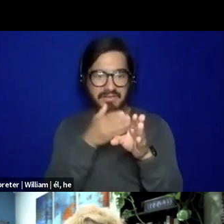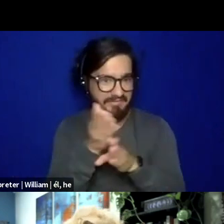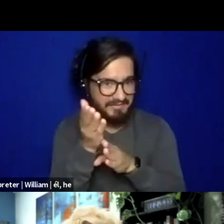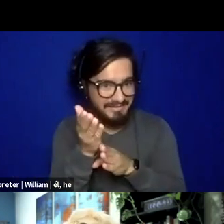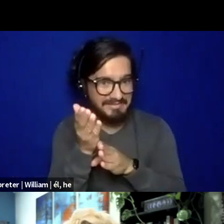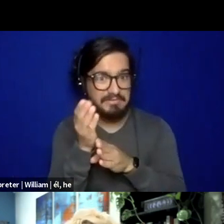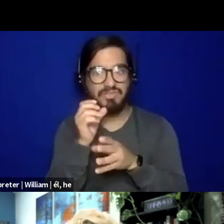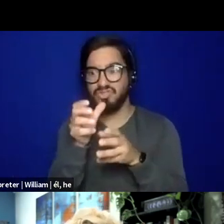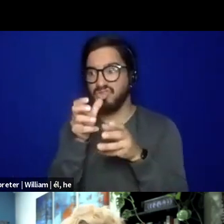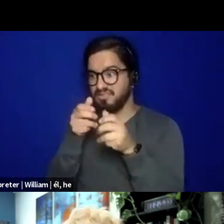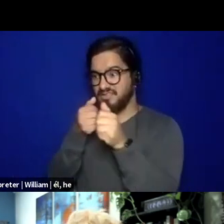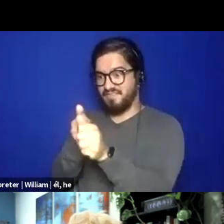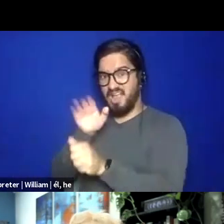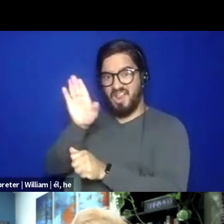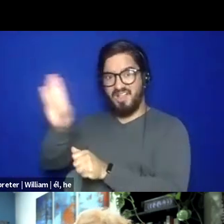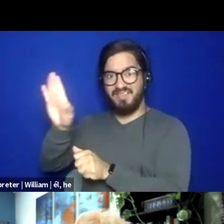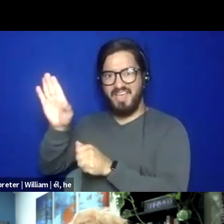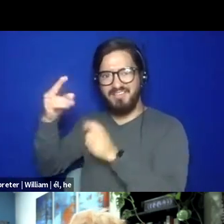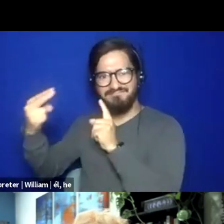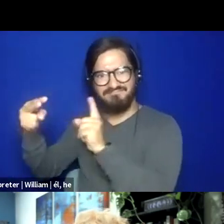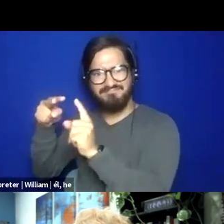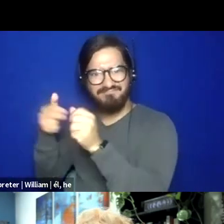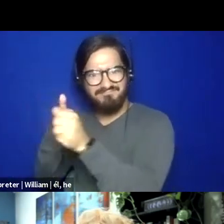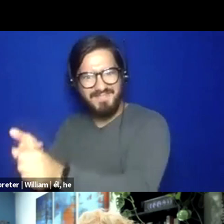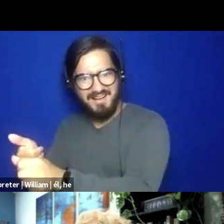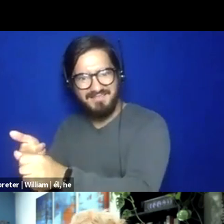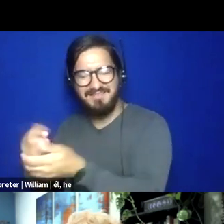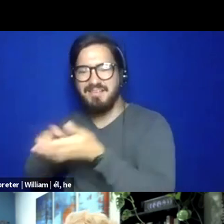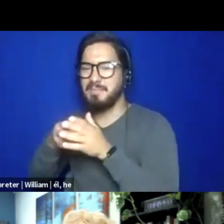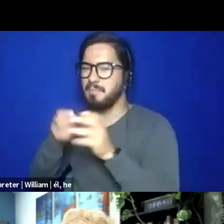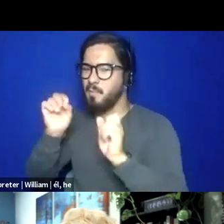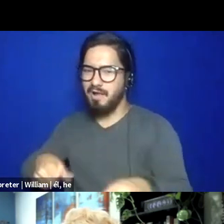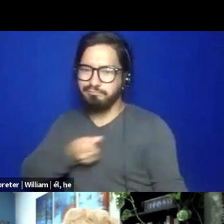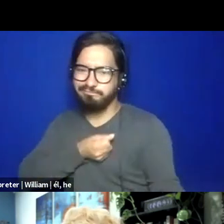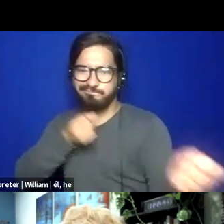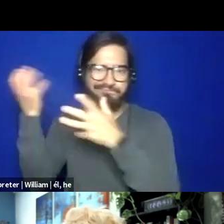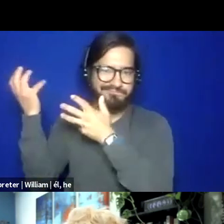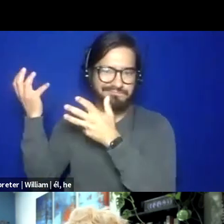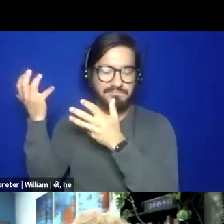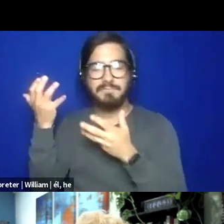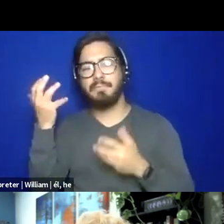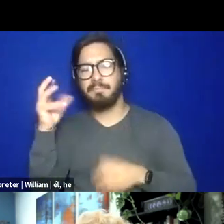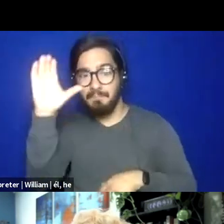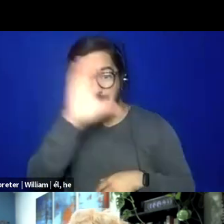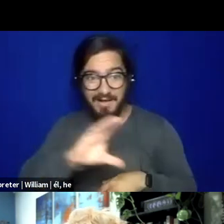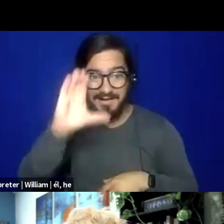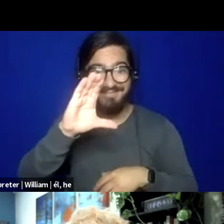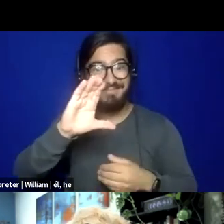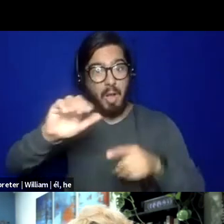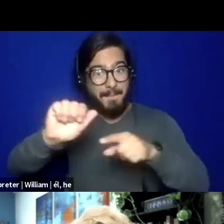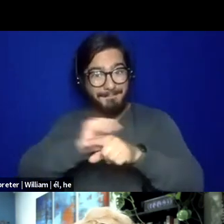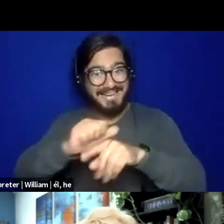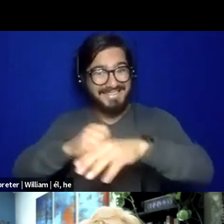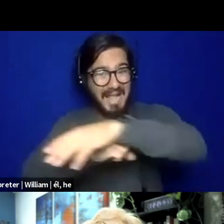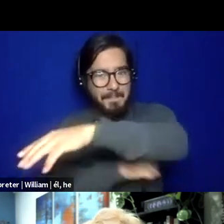of white supremacy to begin with. So we could just abandon that altogether, um, and start looking at practice-based evidence, which I think